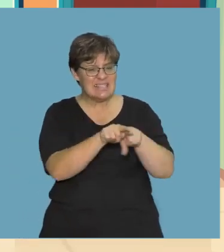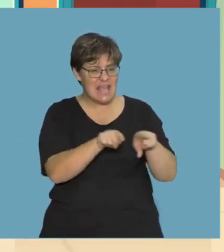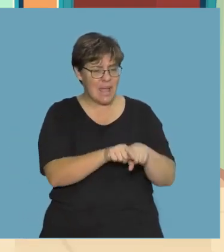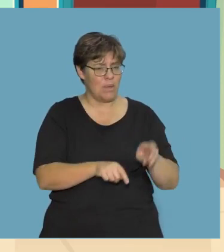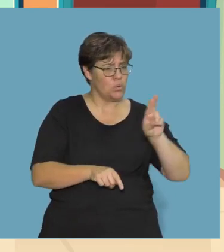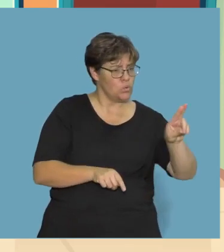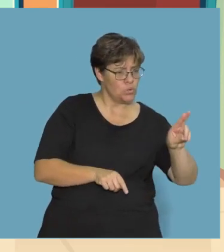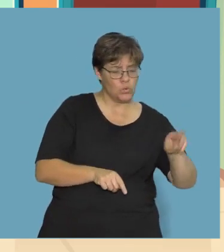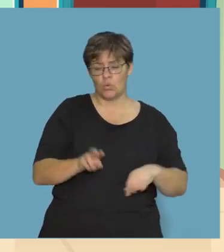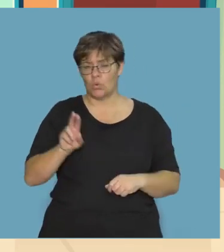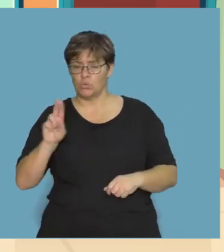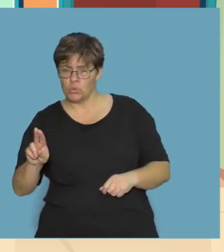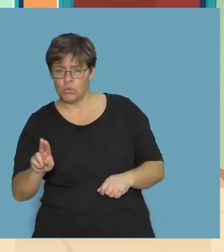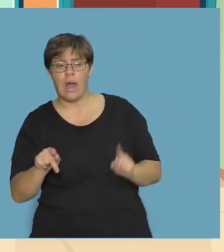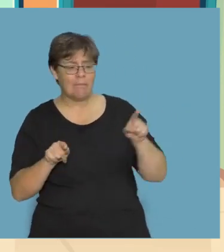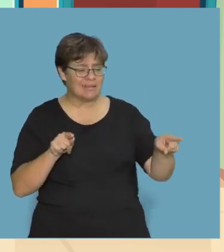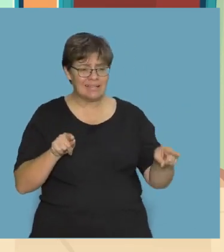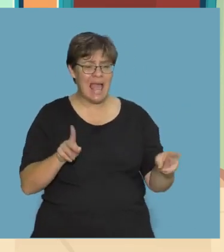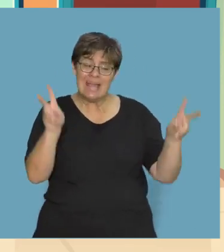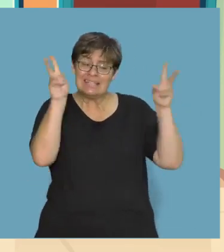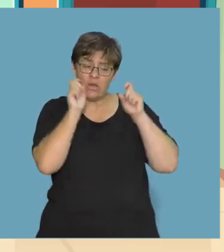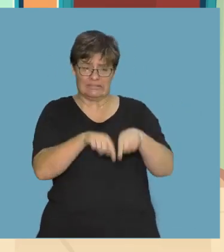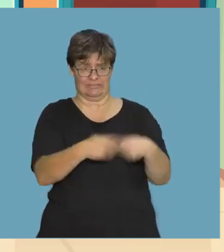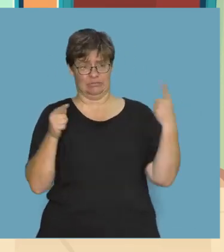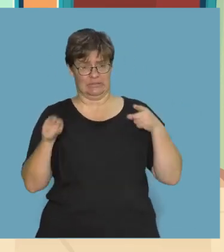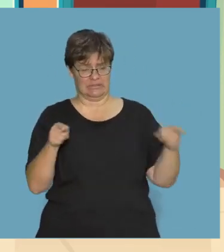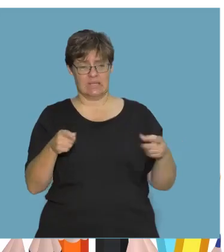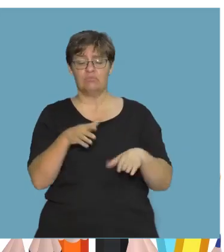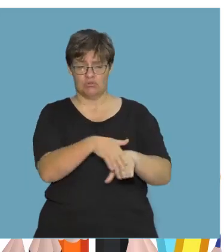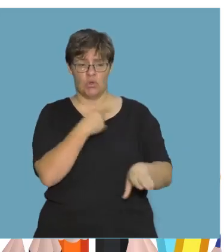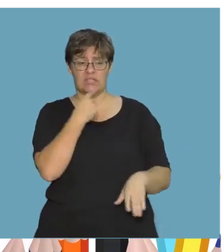different sound in each word? Let's say them together slowly.